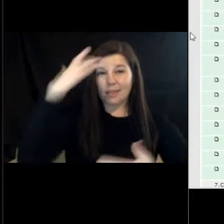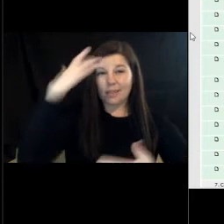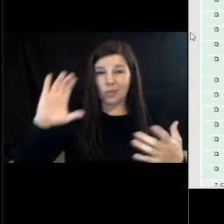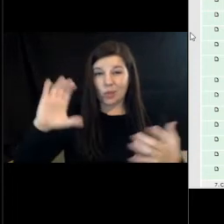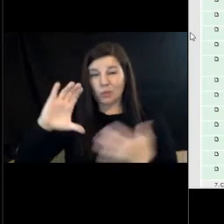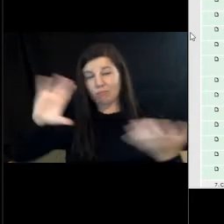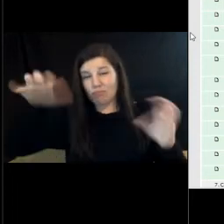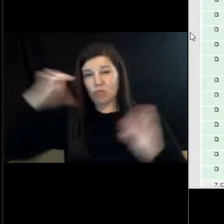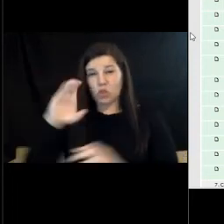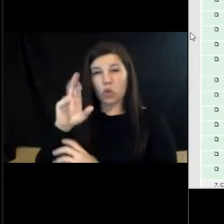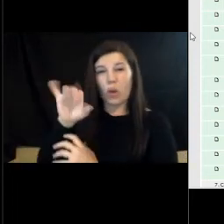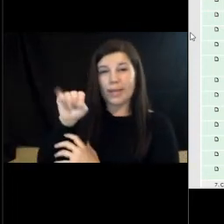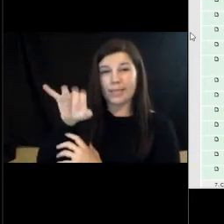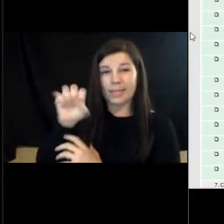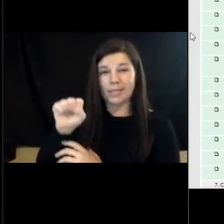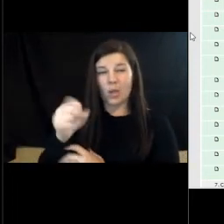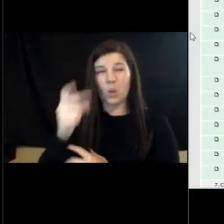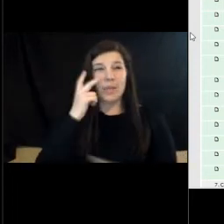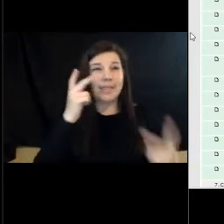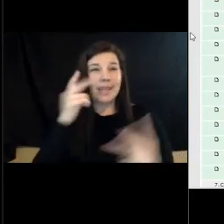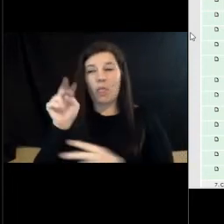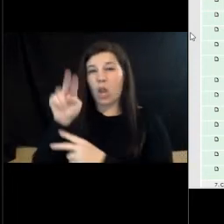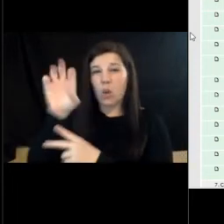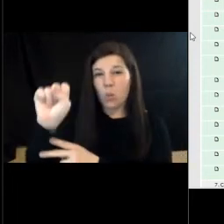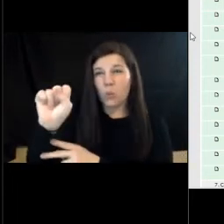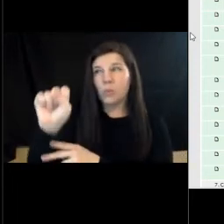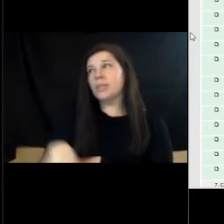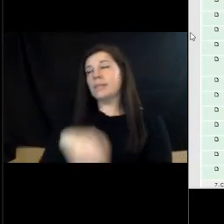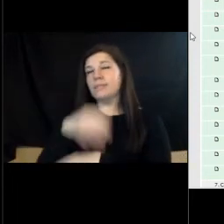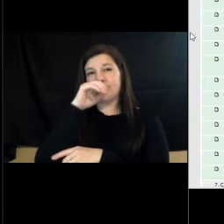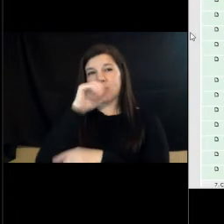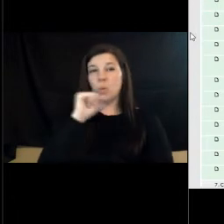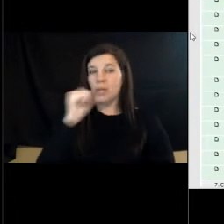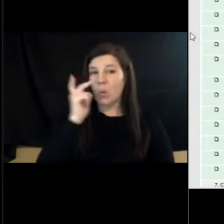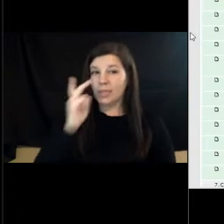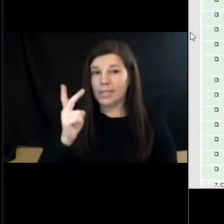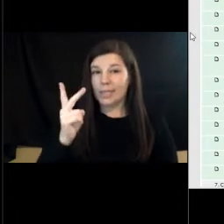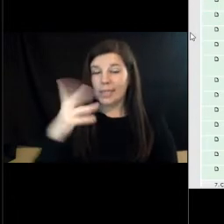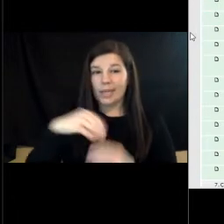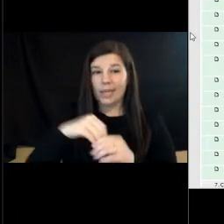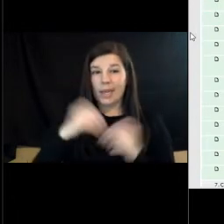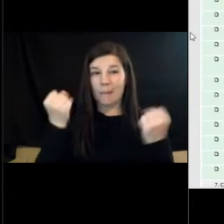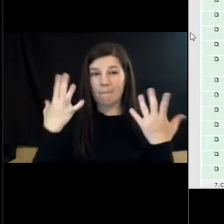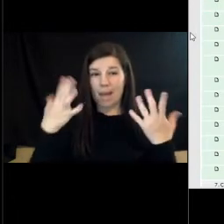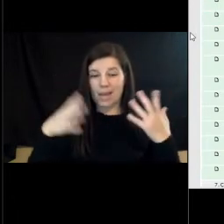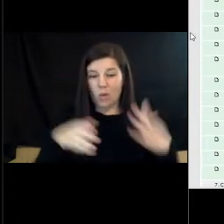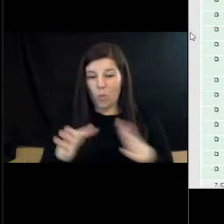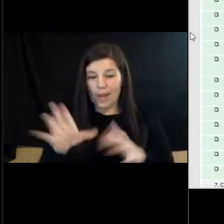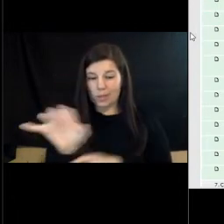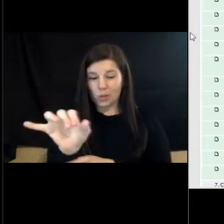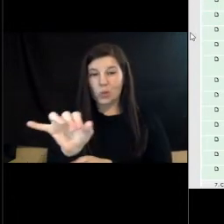it in different ways. We see it on the news. And we don't see it in many ways as well. It's hidden